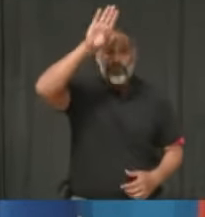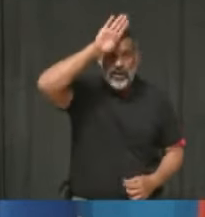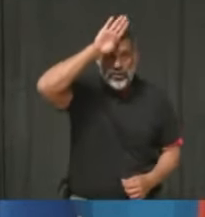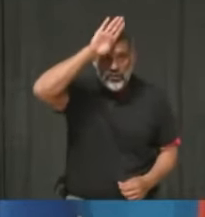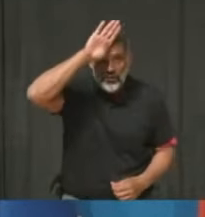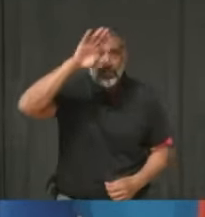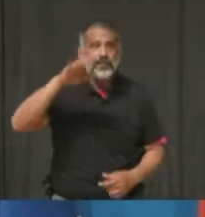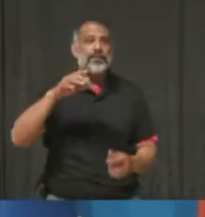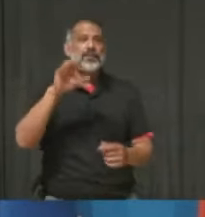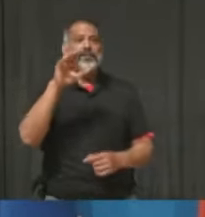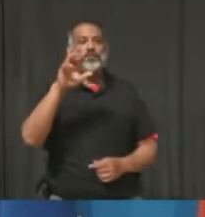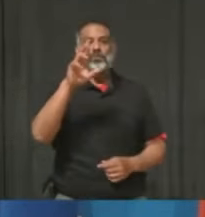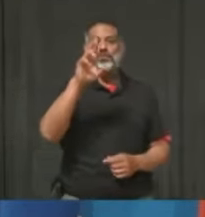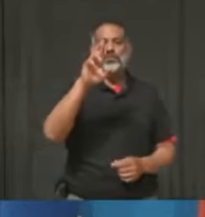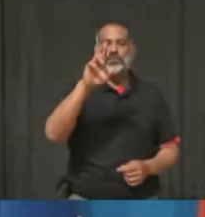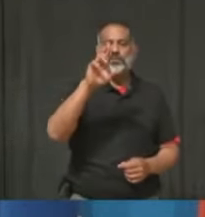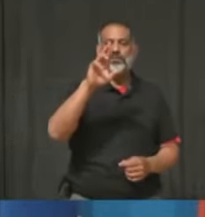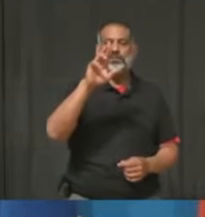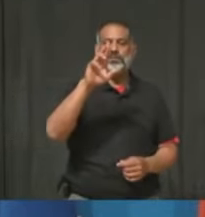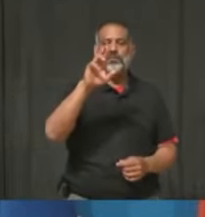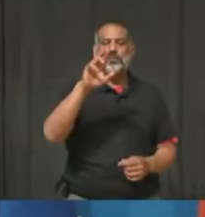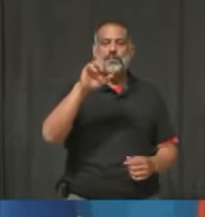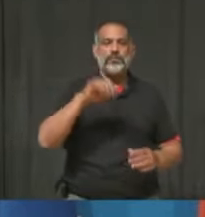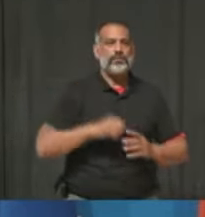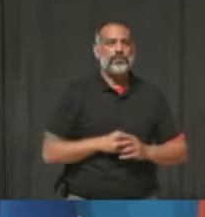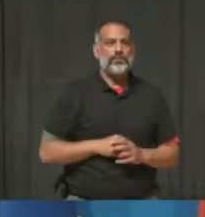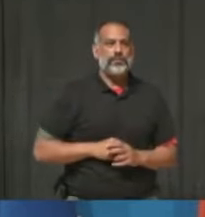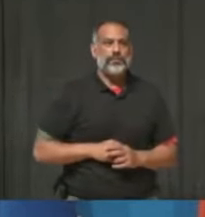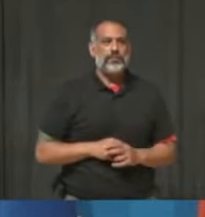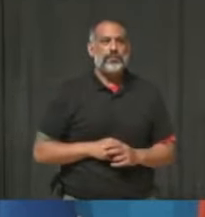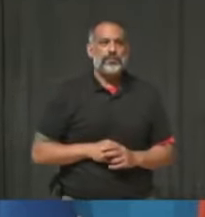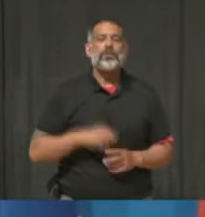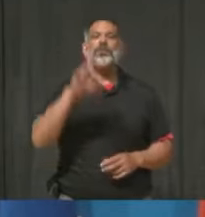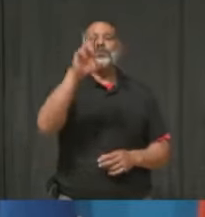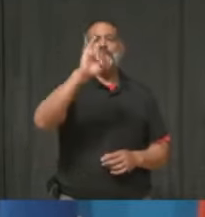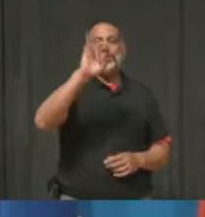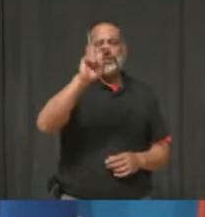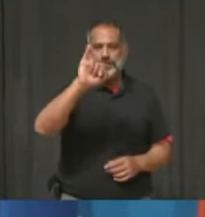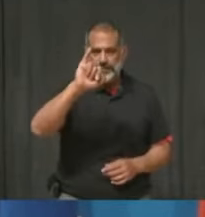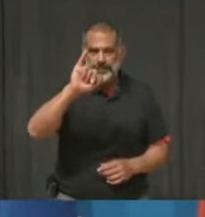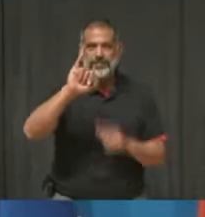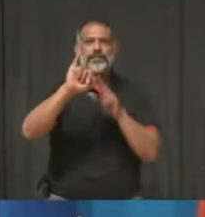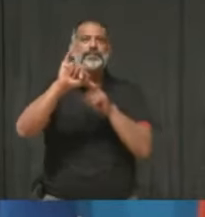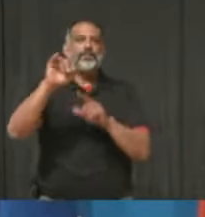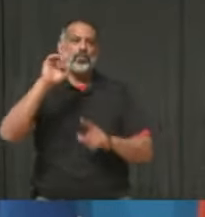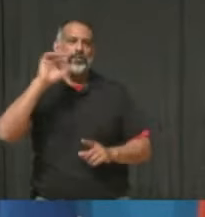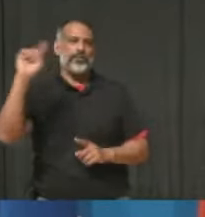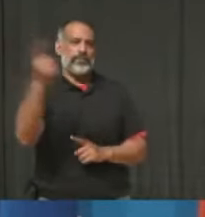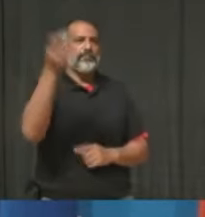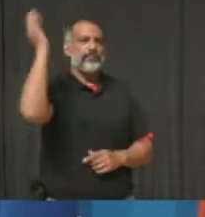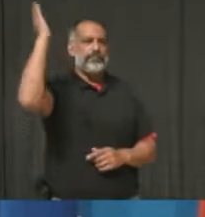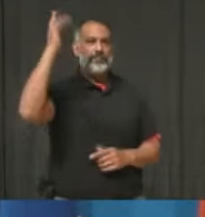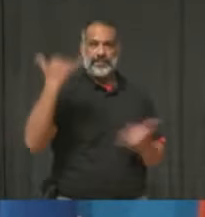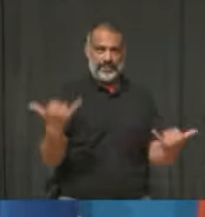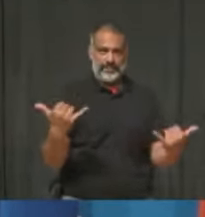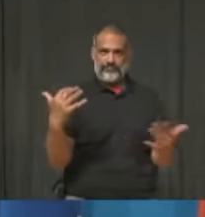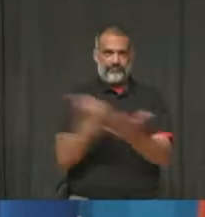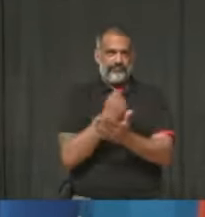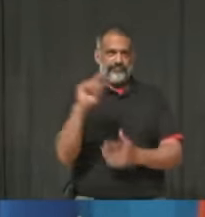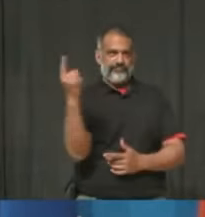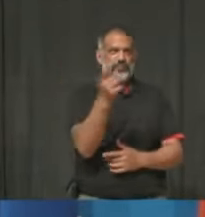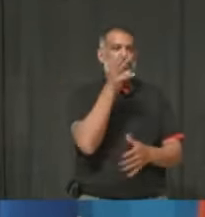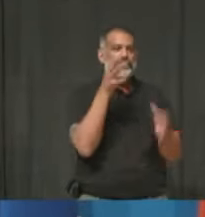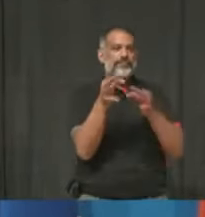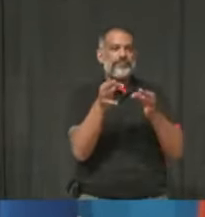Darren Rizzi, and she's going to speak to this and tell us all about the great work that our firefighters are doing in administering vaccines over